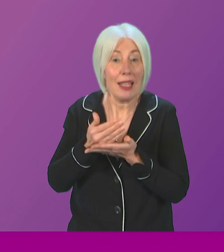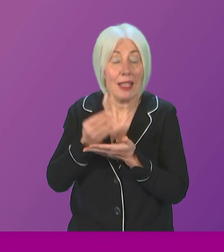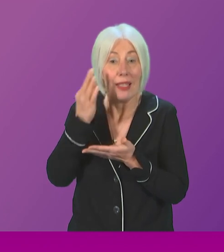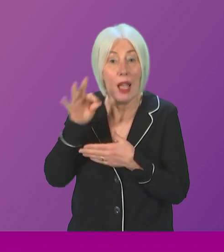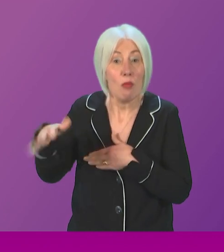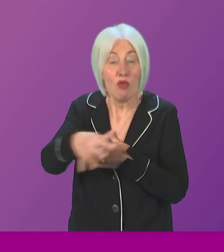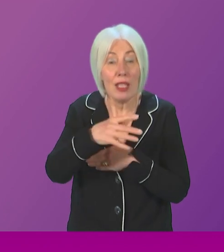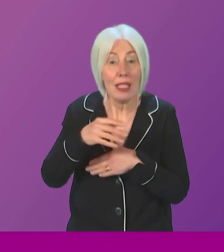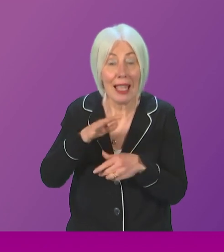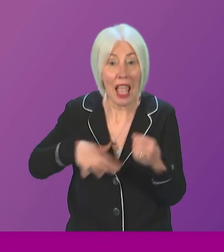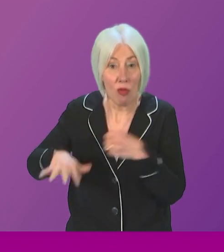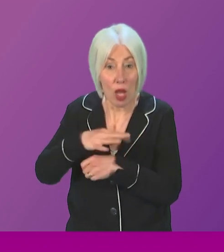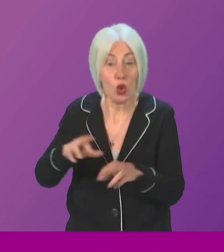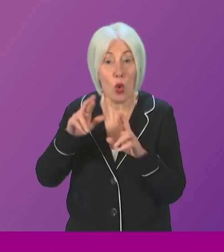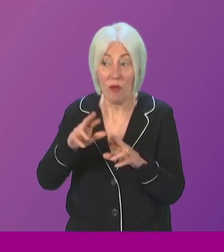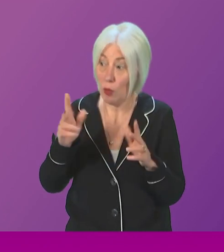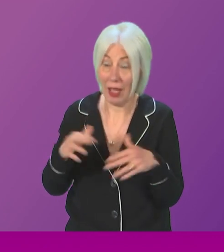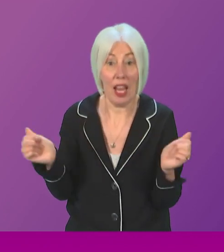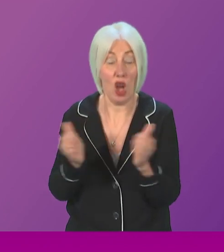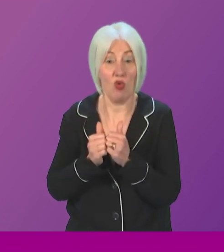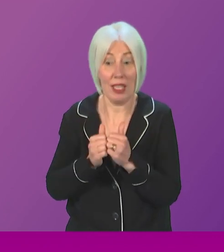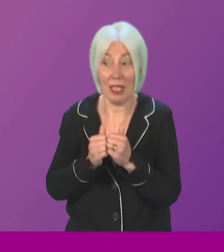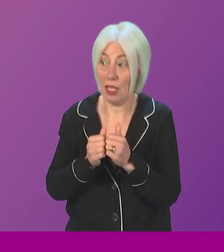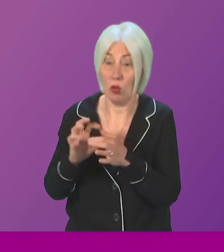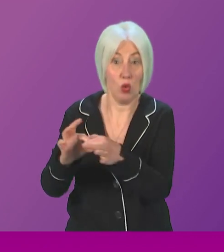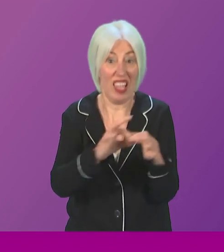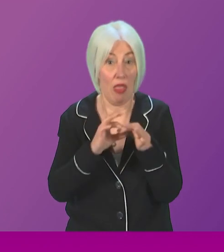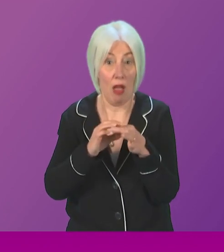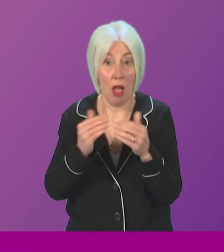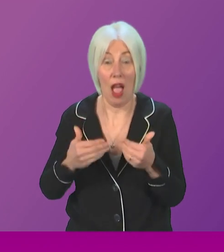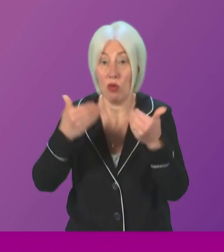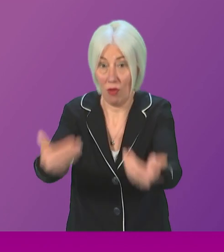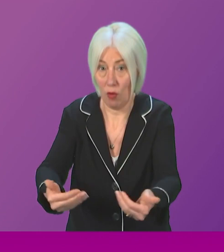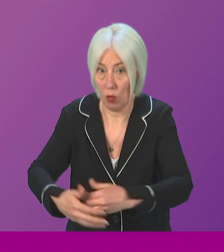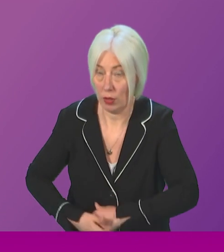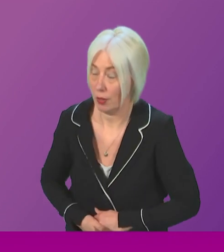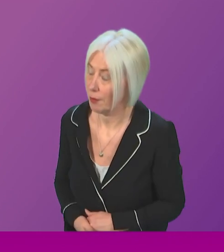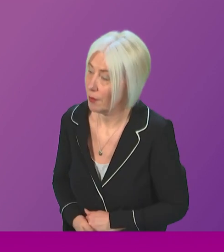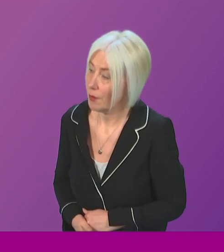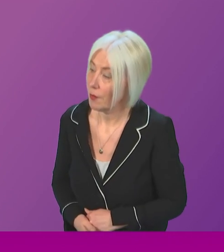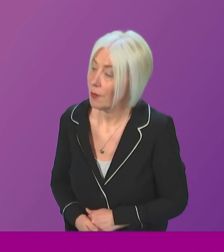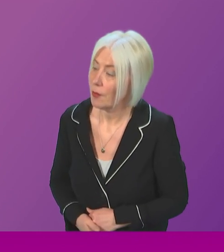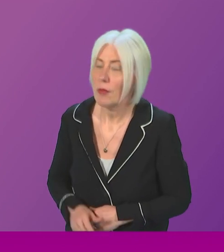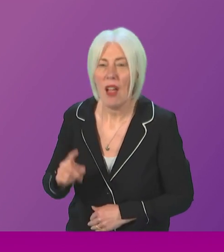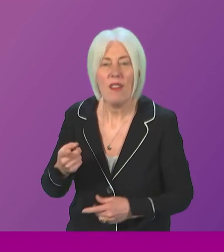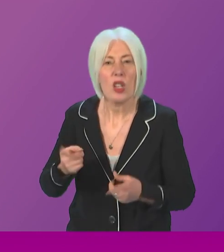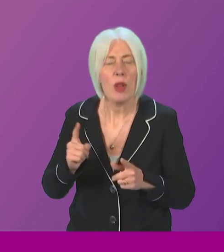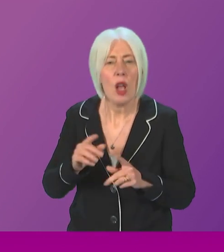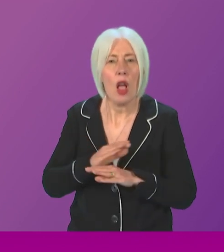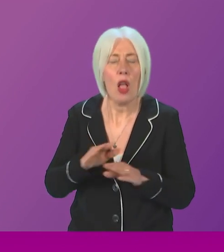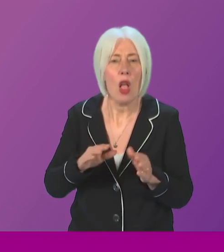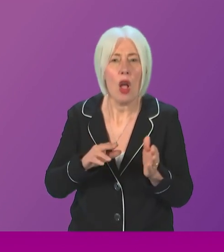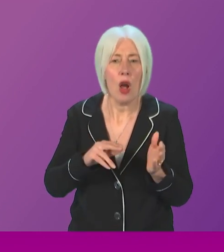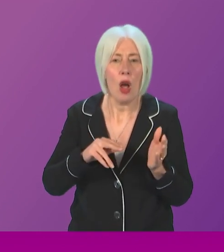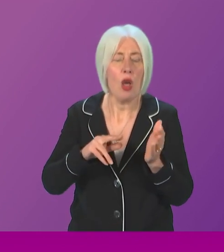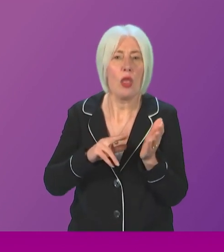get to the agreed outcomes together. Supplementary, Kenneth Gibson. Thank you, presiding officer. Does the first minister agree that the no take zone in